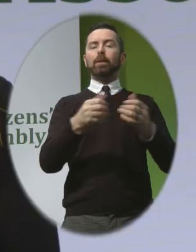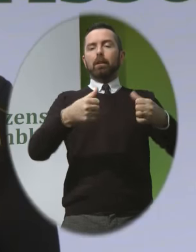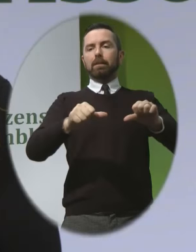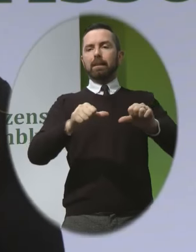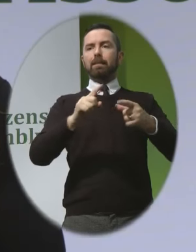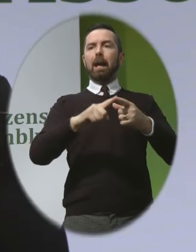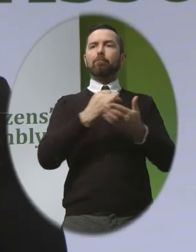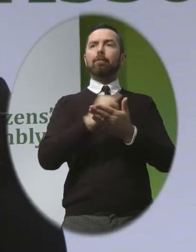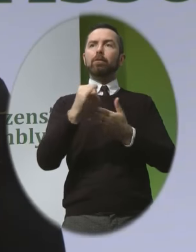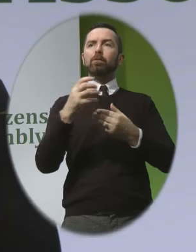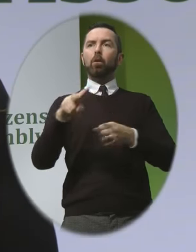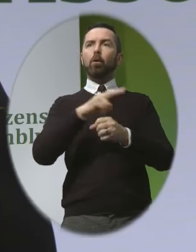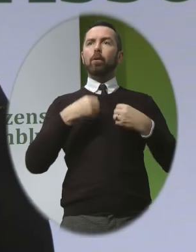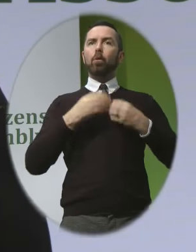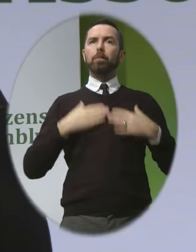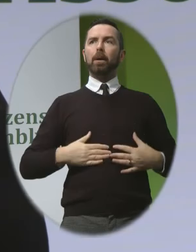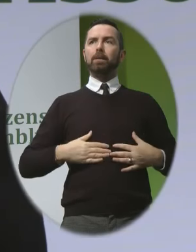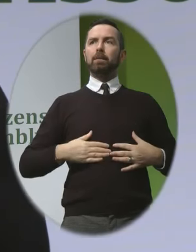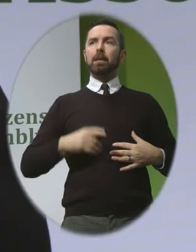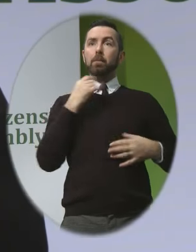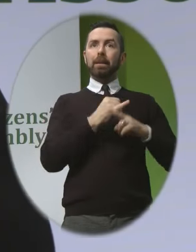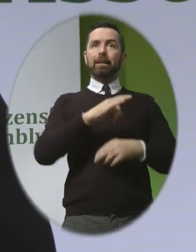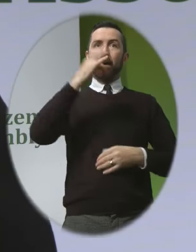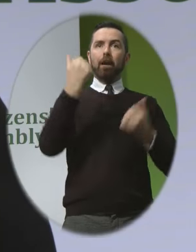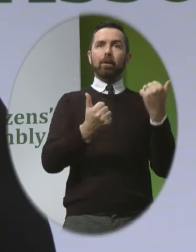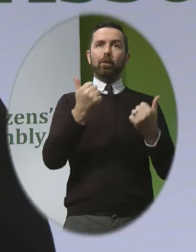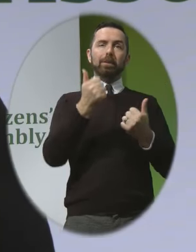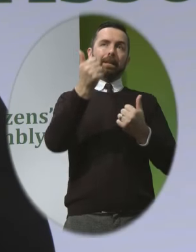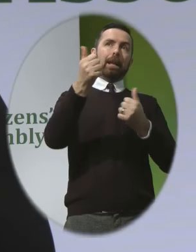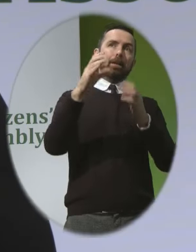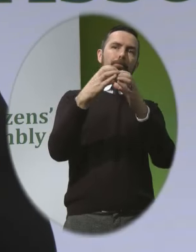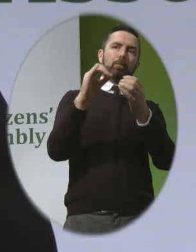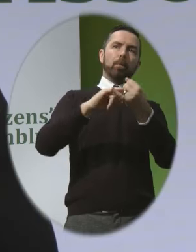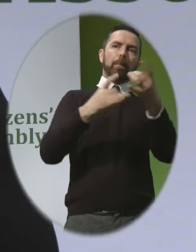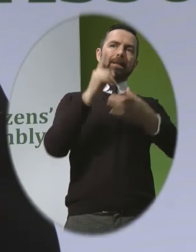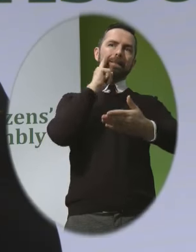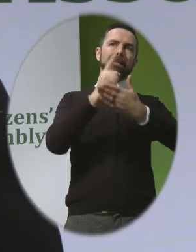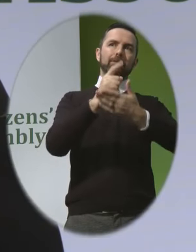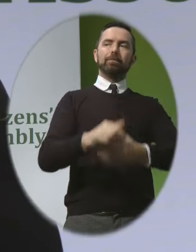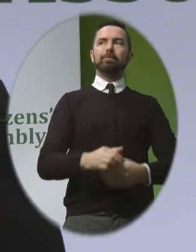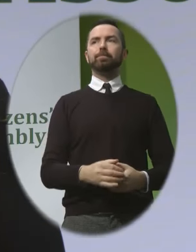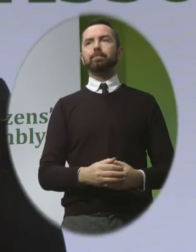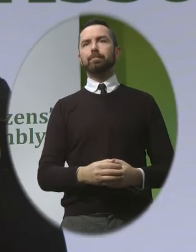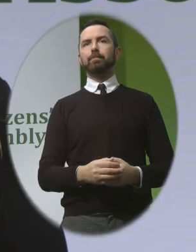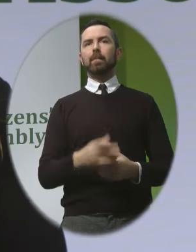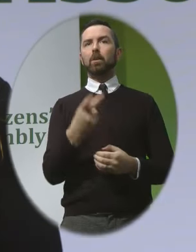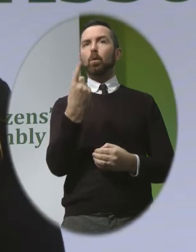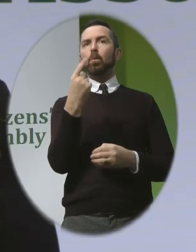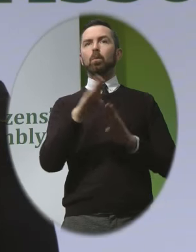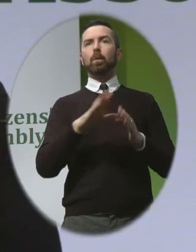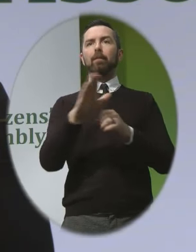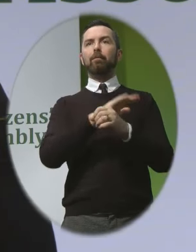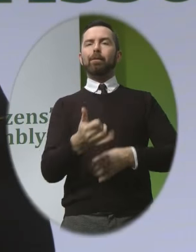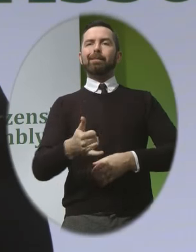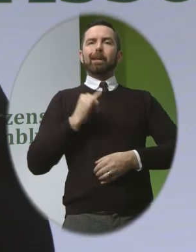over their own bodies instead citing the high courts as the appropriate decision making body nobody with full capacity to